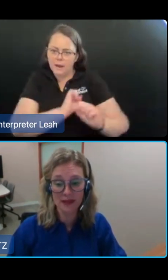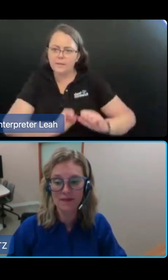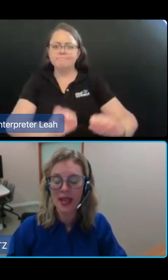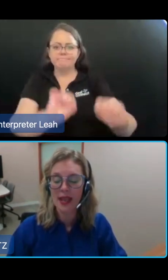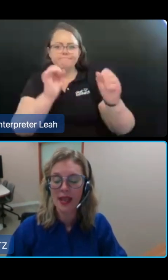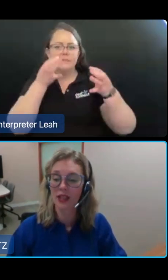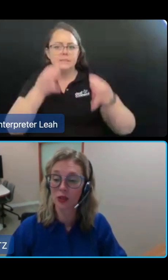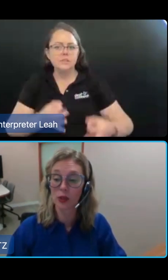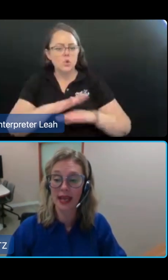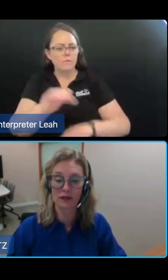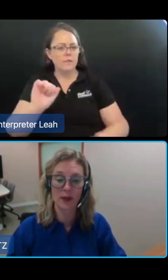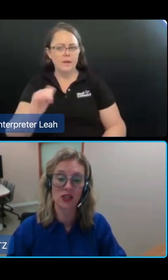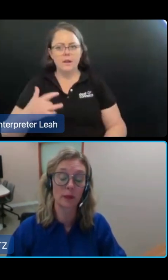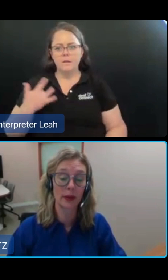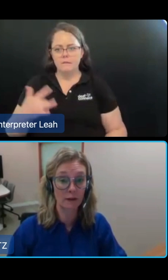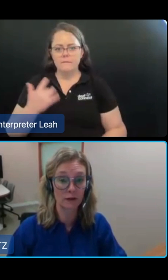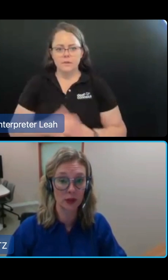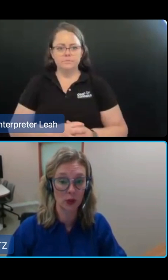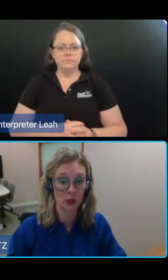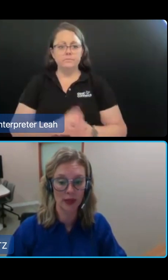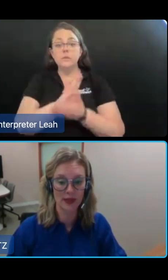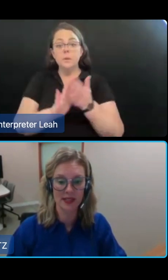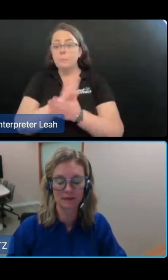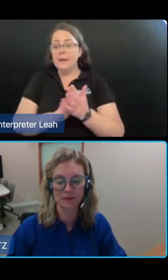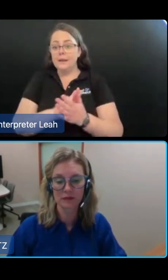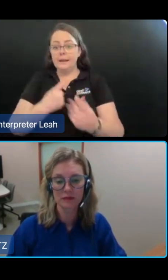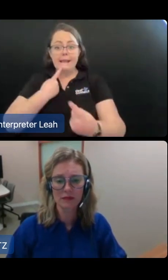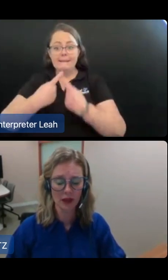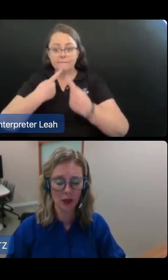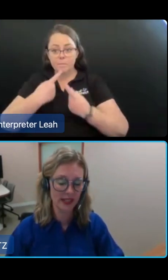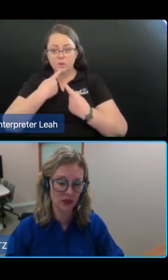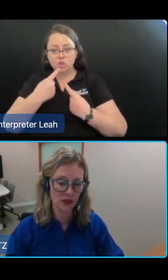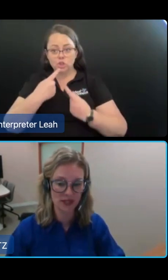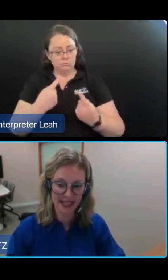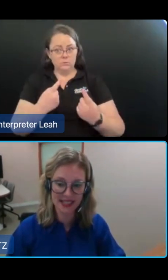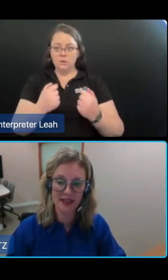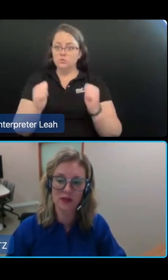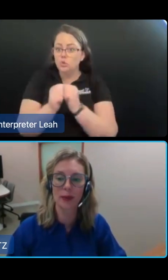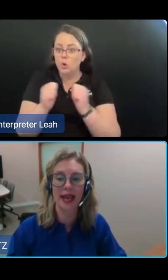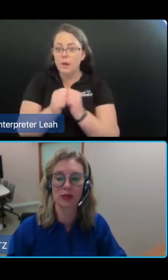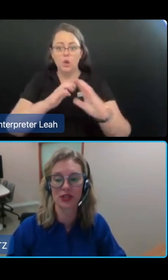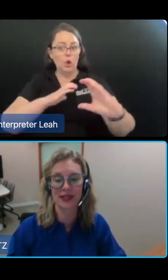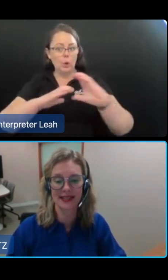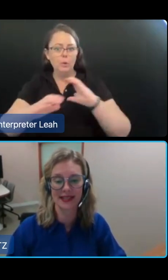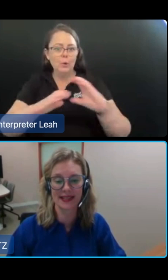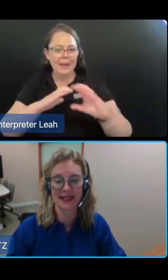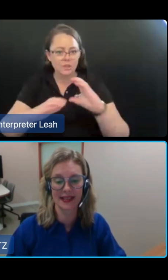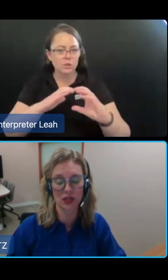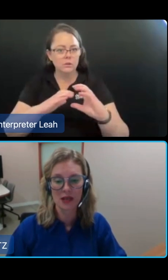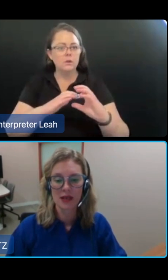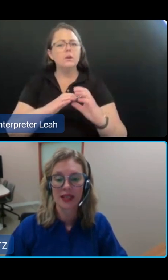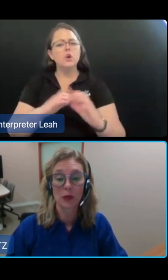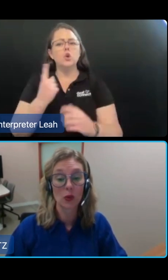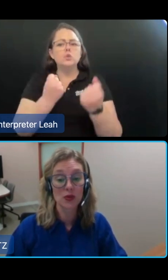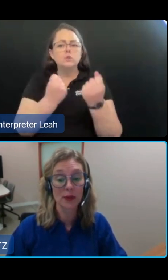information and communicate information on behalf of an older person. Appointed representatives will be able to do these things too.